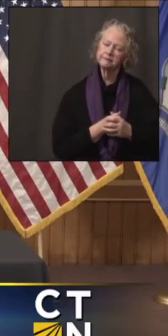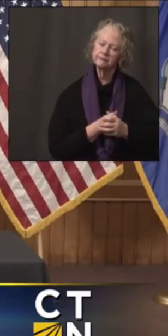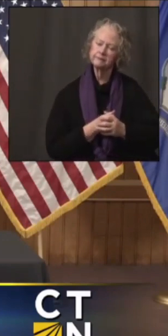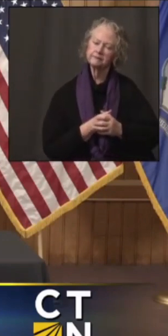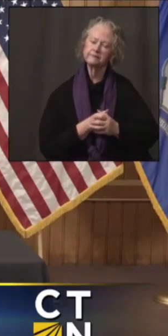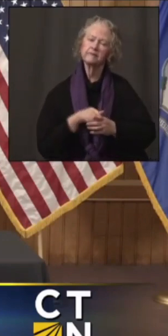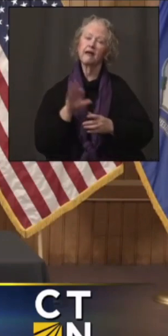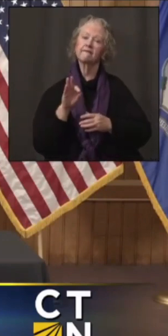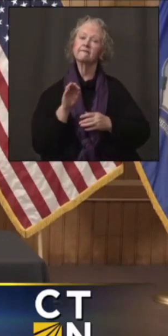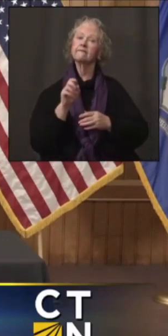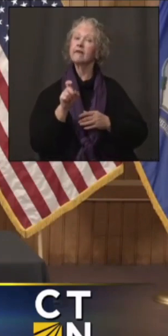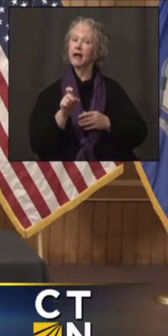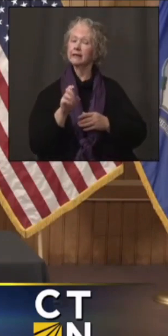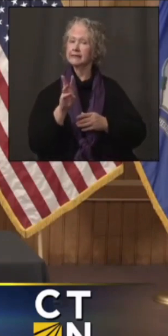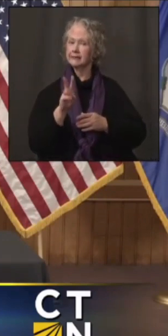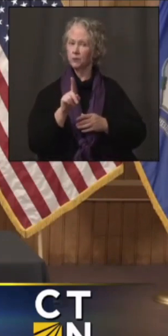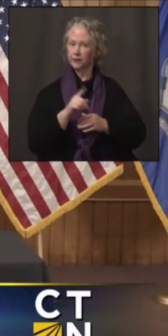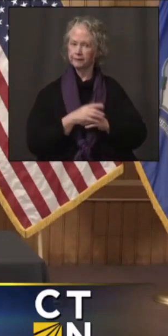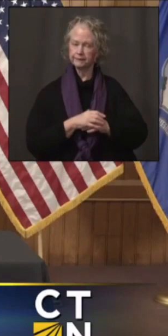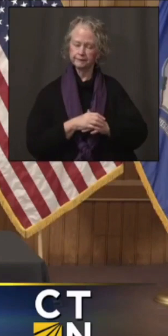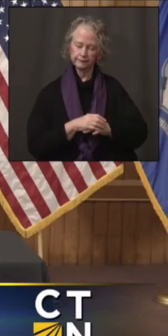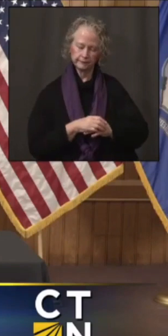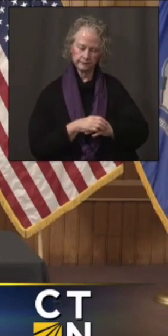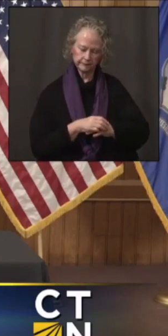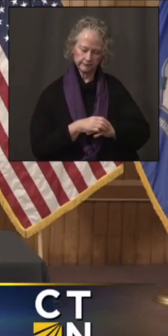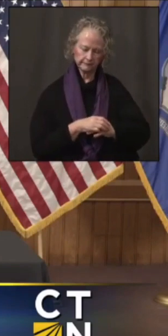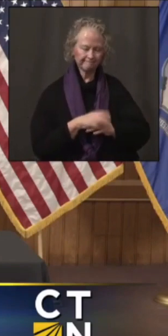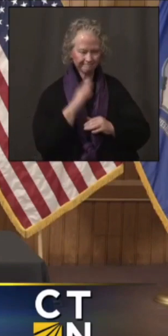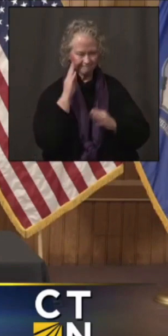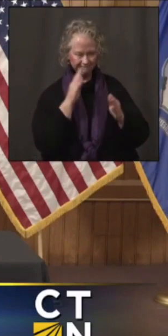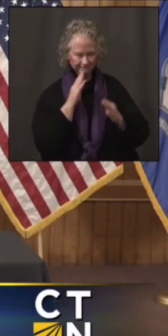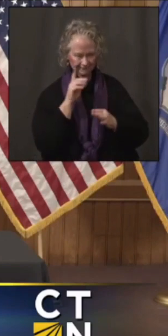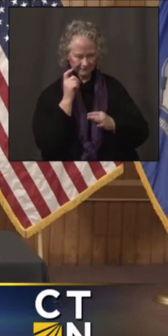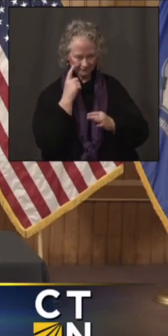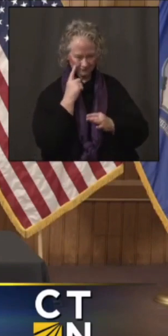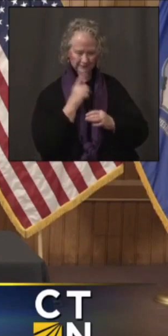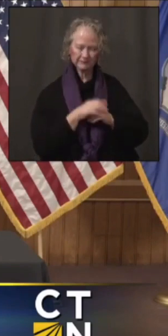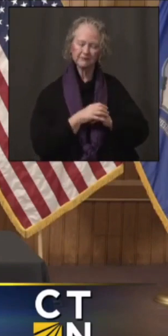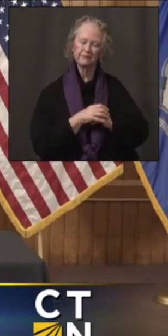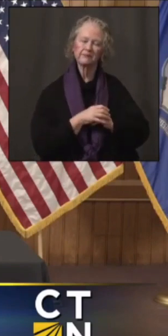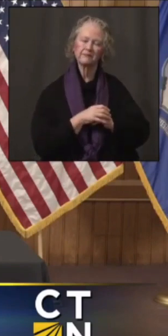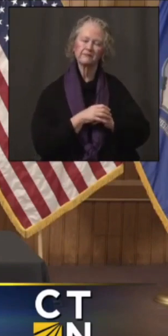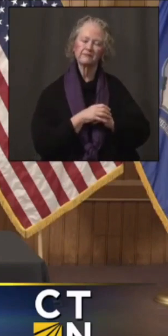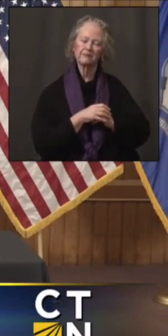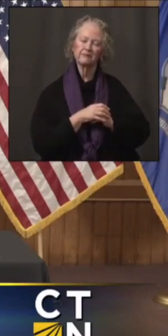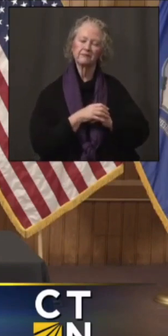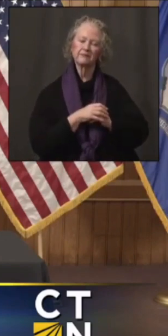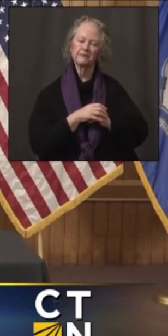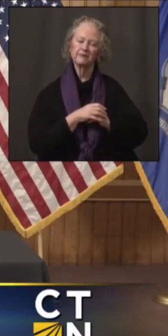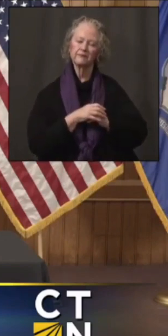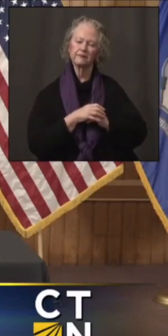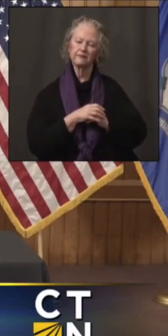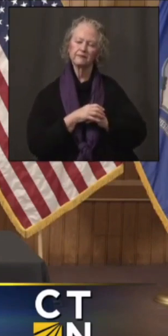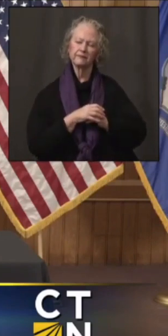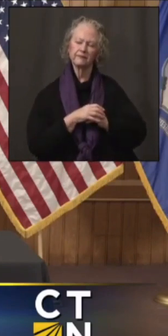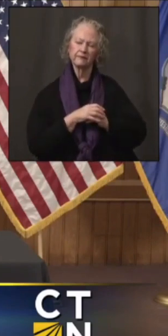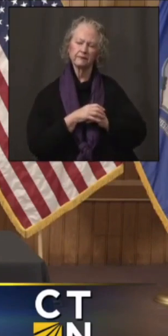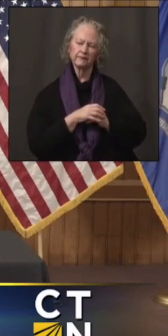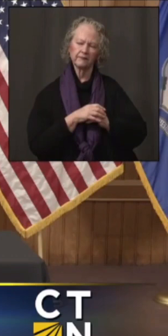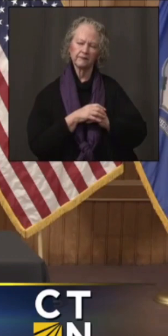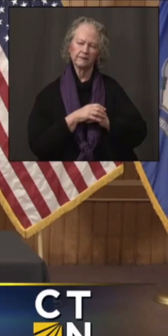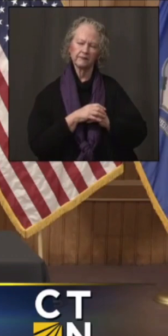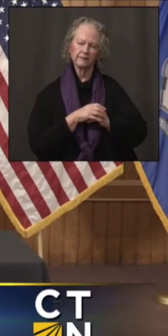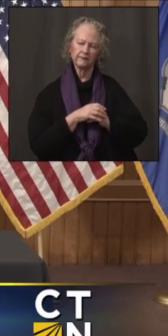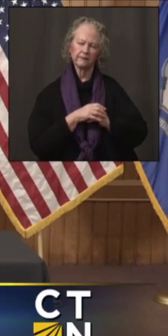Fox 61. Hi, Governor Zania Maldonado, Fox 61. A situation similar to